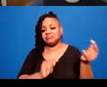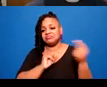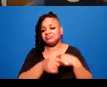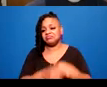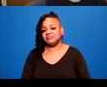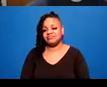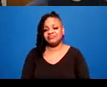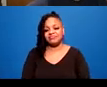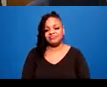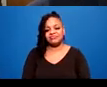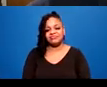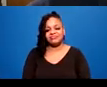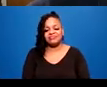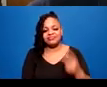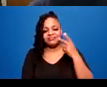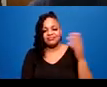The list continues.